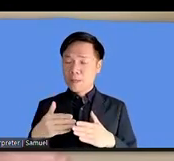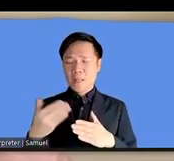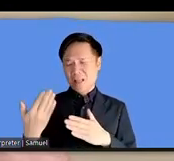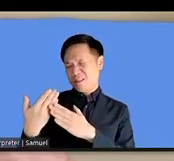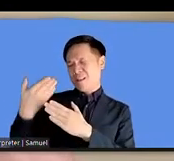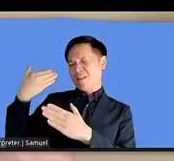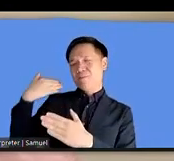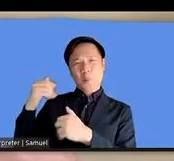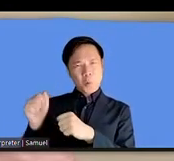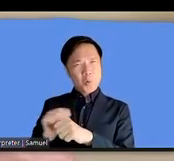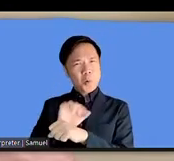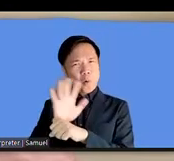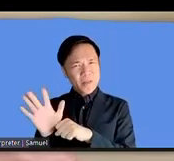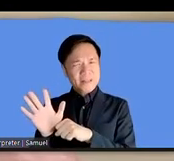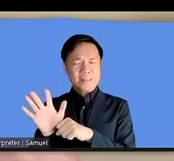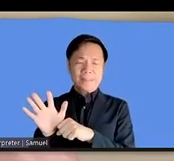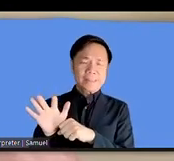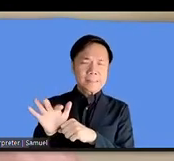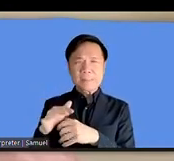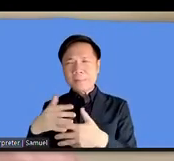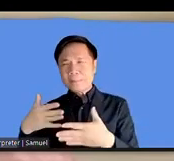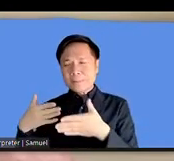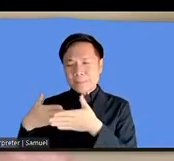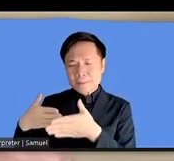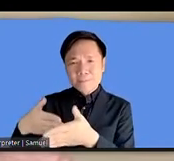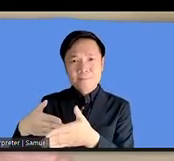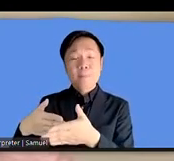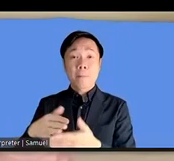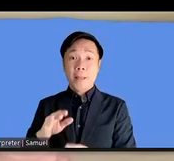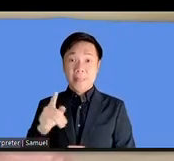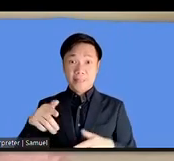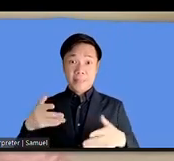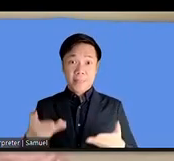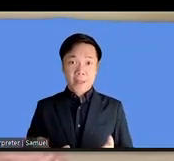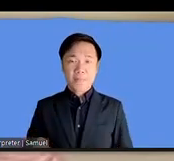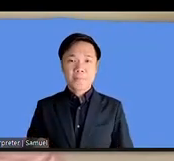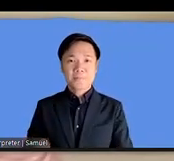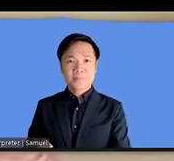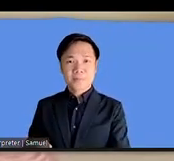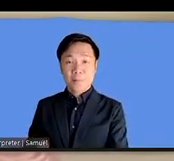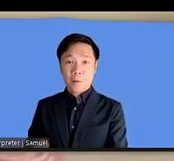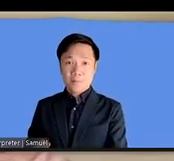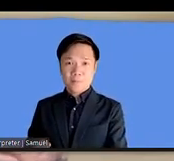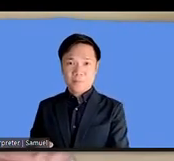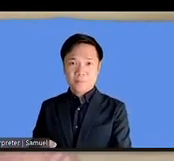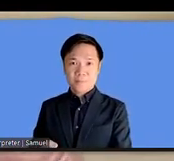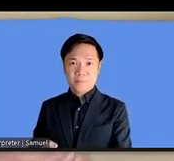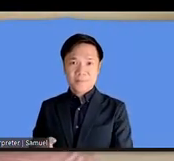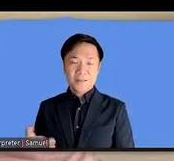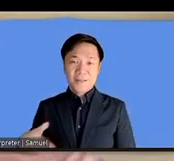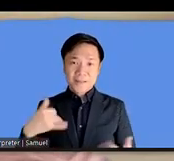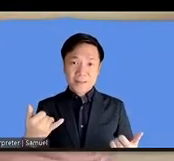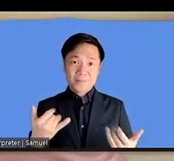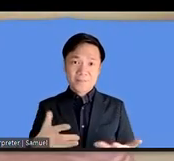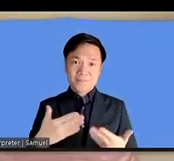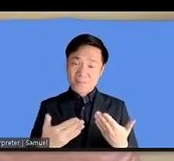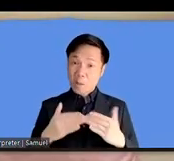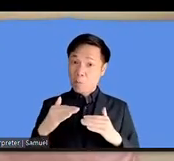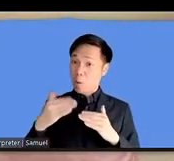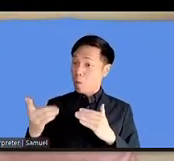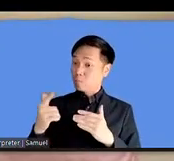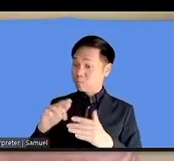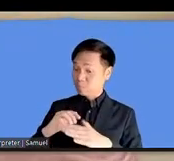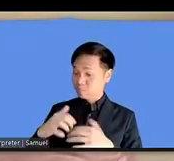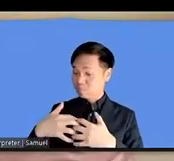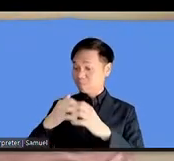of organizations uh this is a sort of uh revival of of of the die cat after going desidal